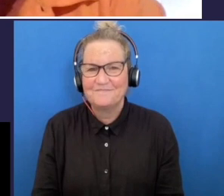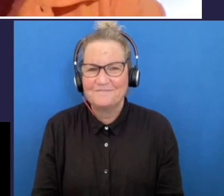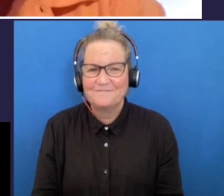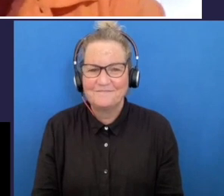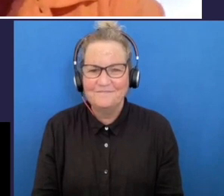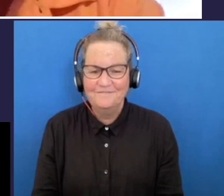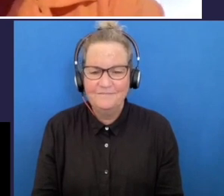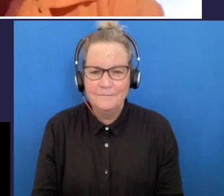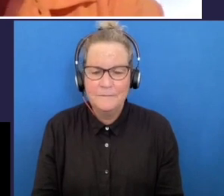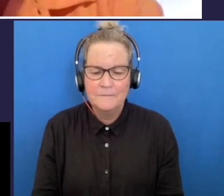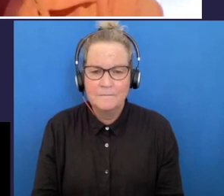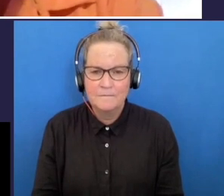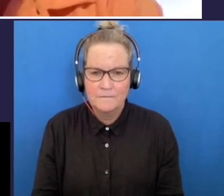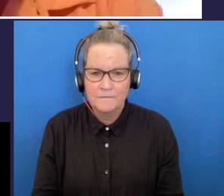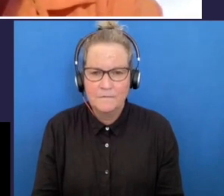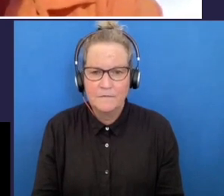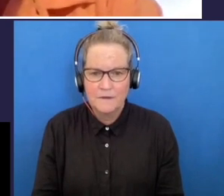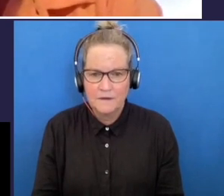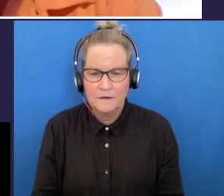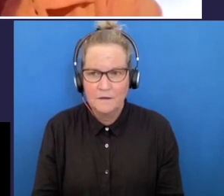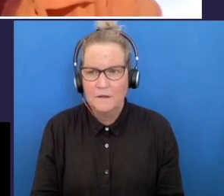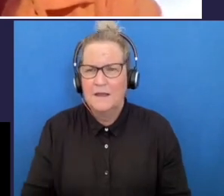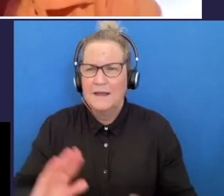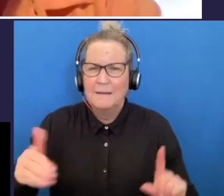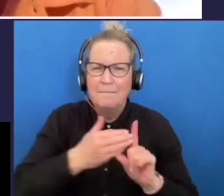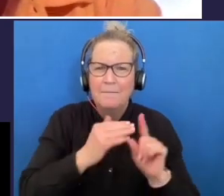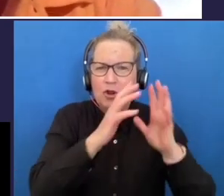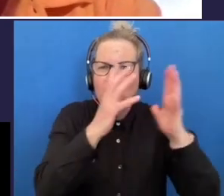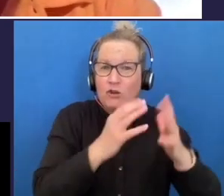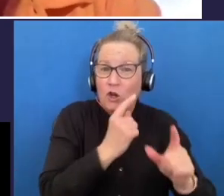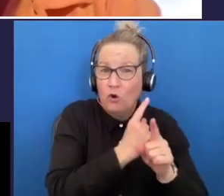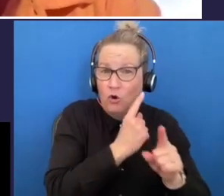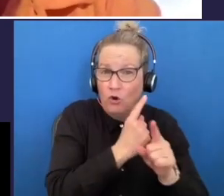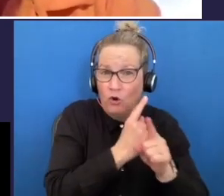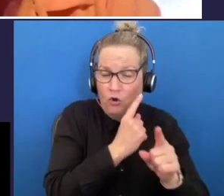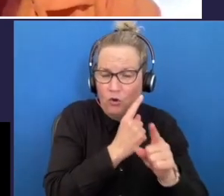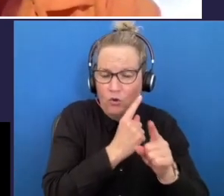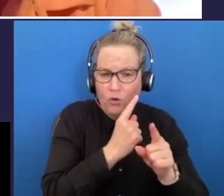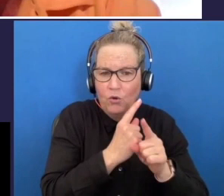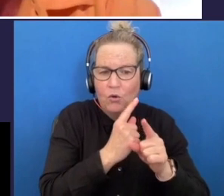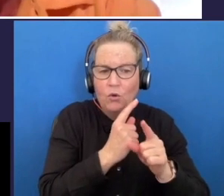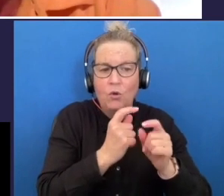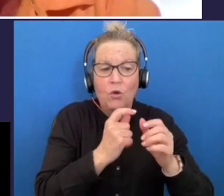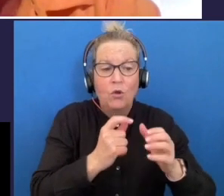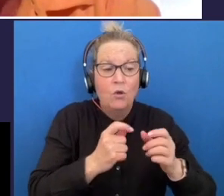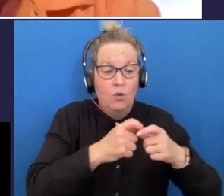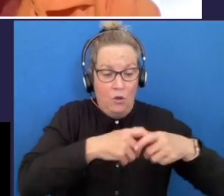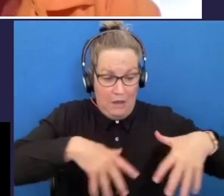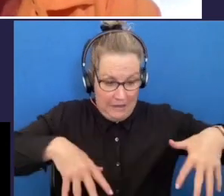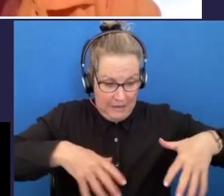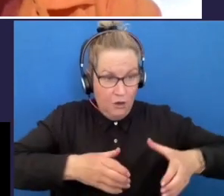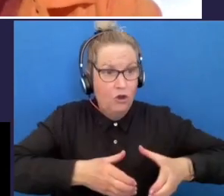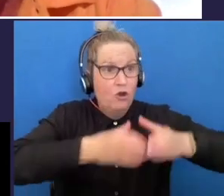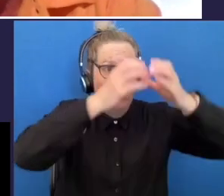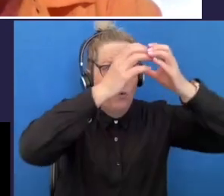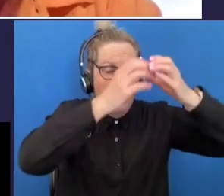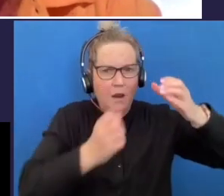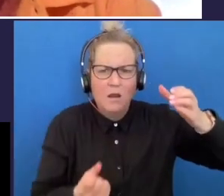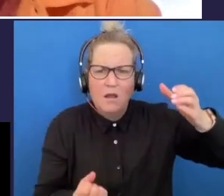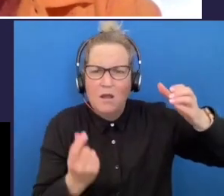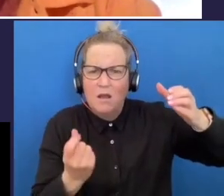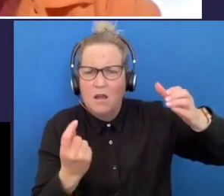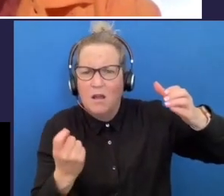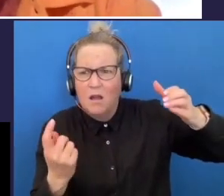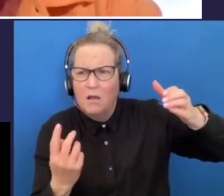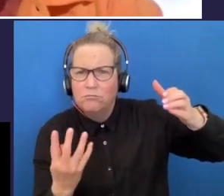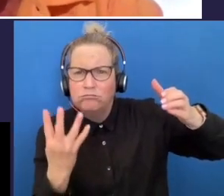um just going back to the tree again with that with the saplings underneath so they're always looking up they're looking up at our